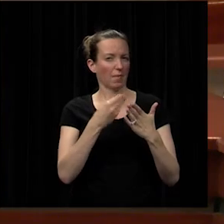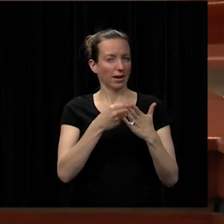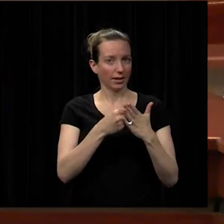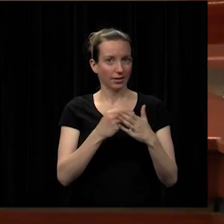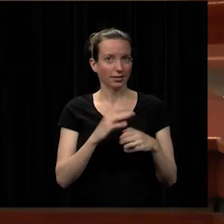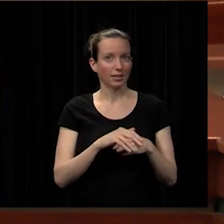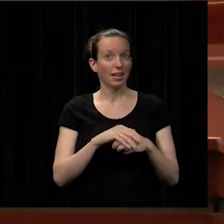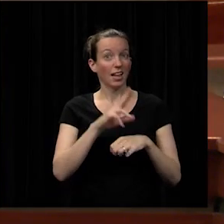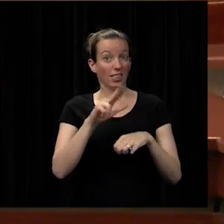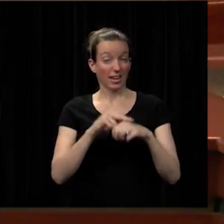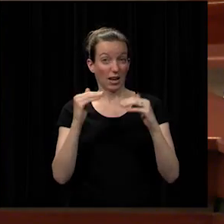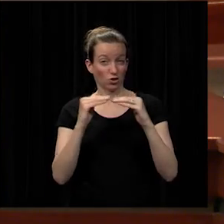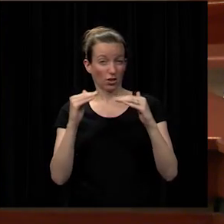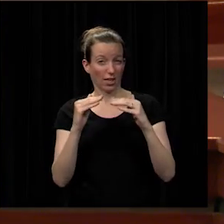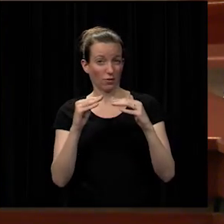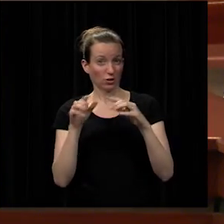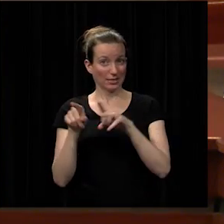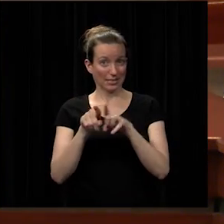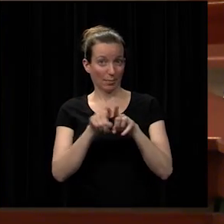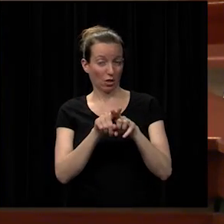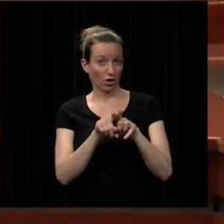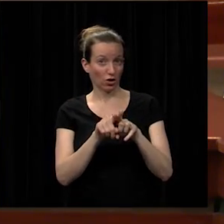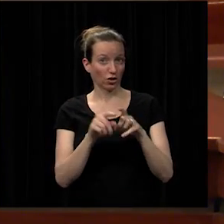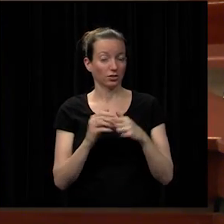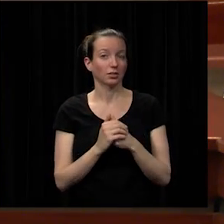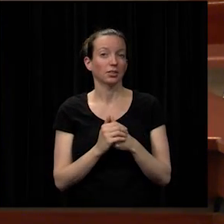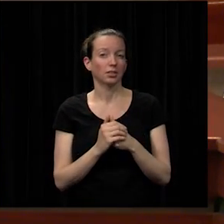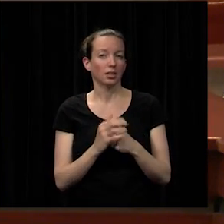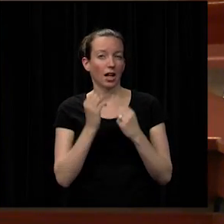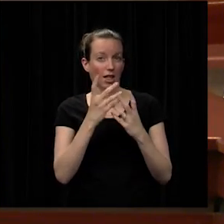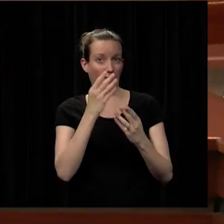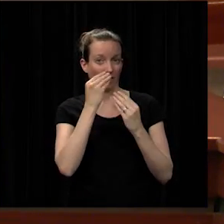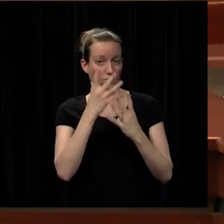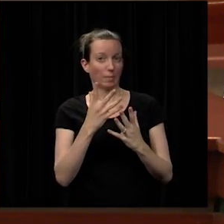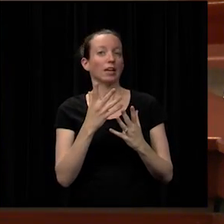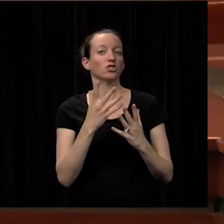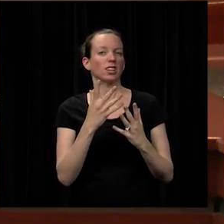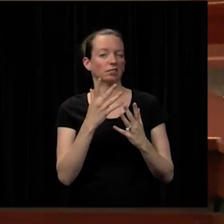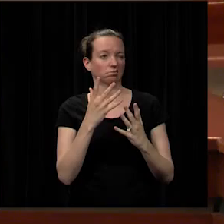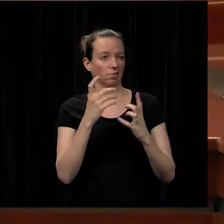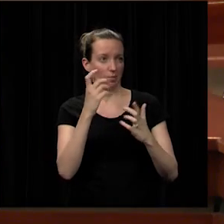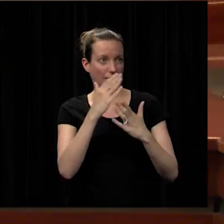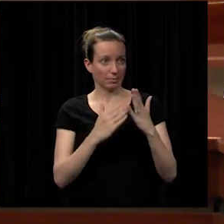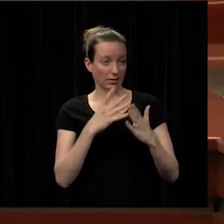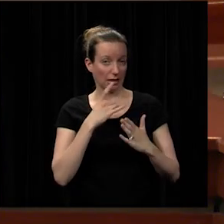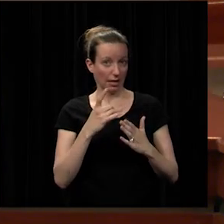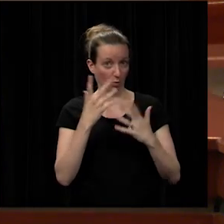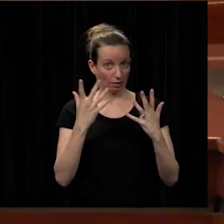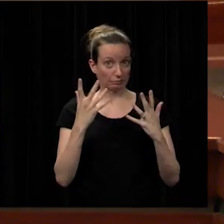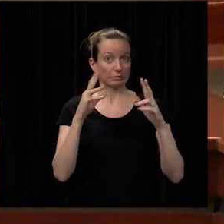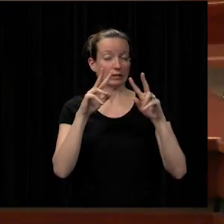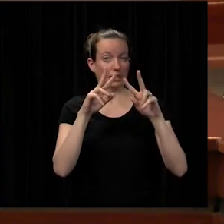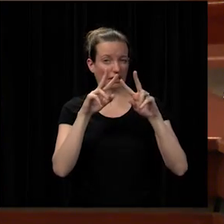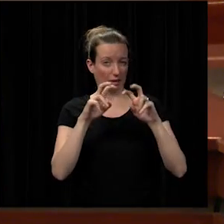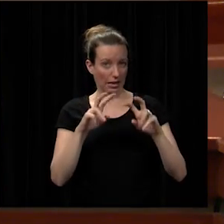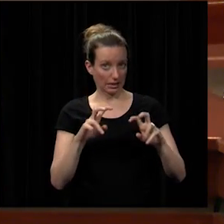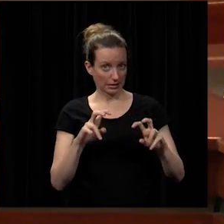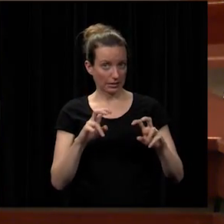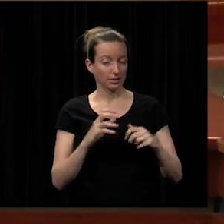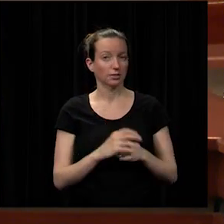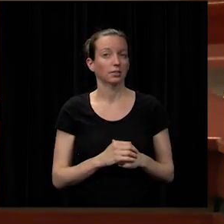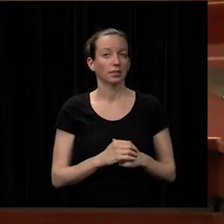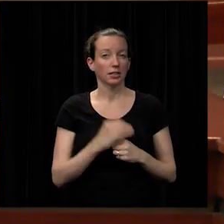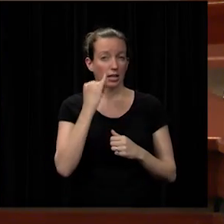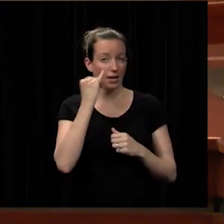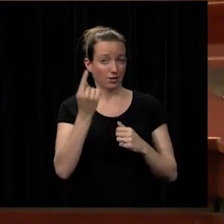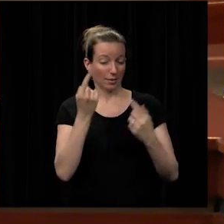is similar a lot of information that we get and the biggest piece that i like there is the analysis that comes with it sometimes something's happening